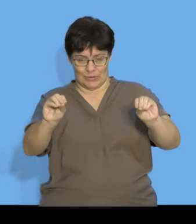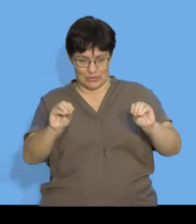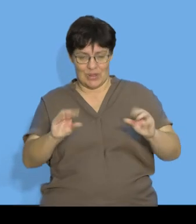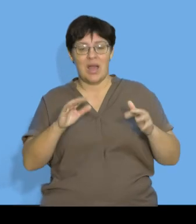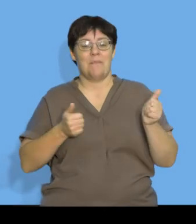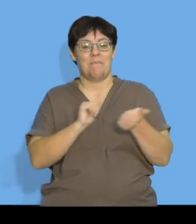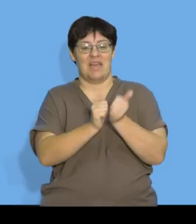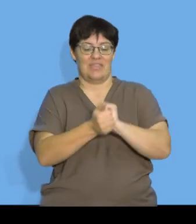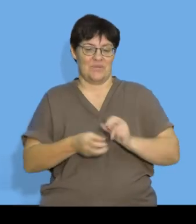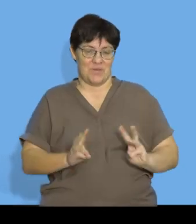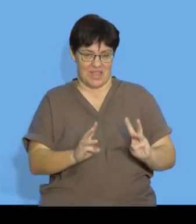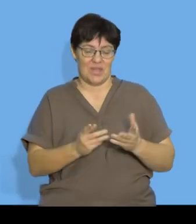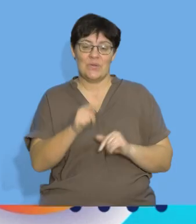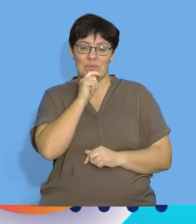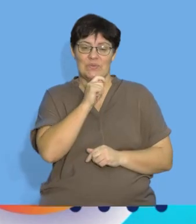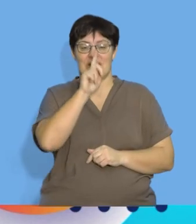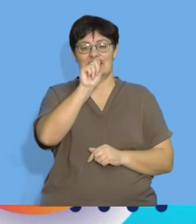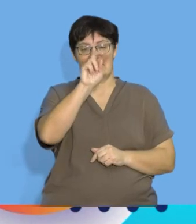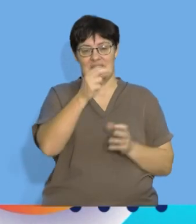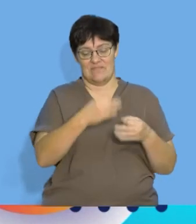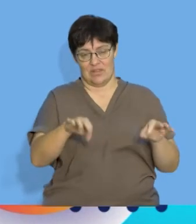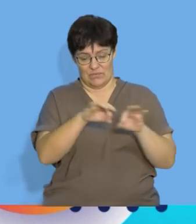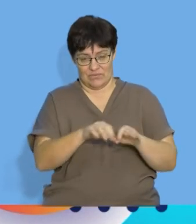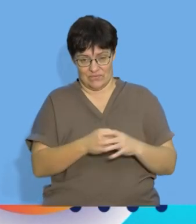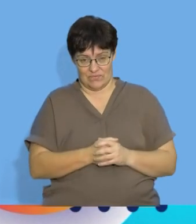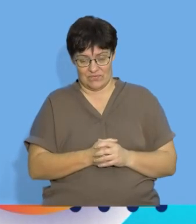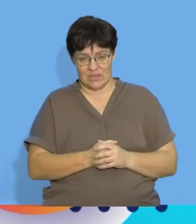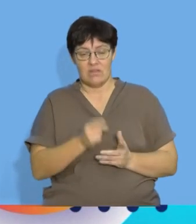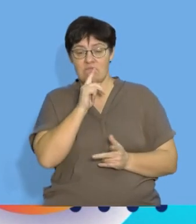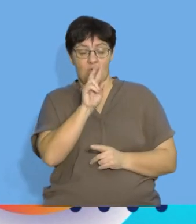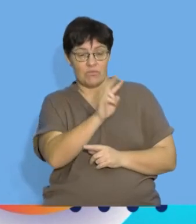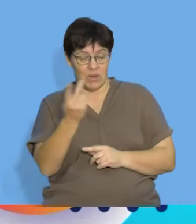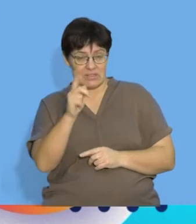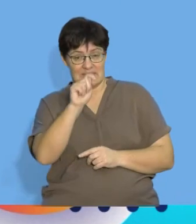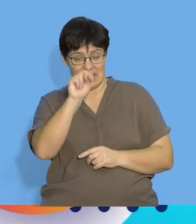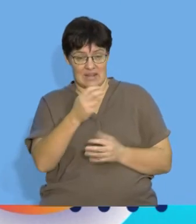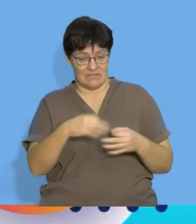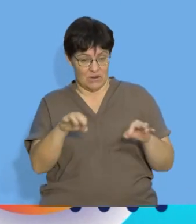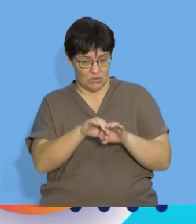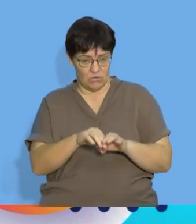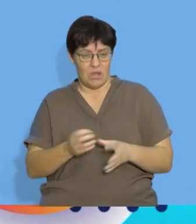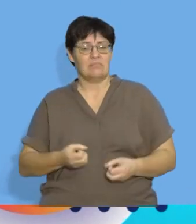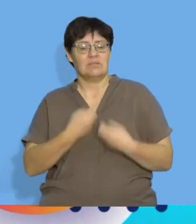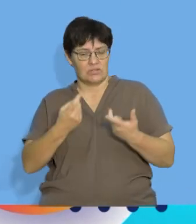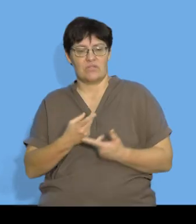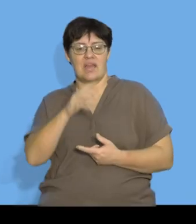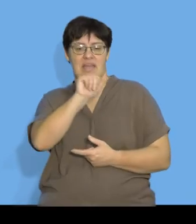using tn values let's now replace those tn values with expressions for a and d